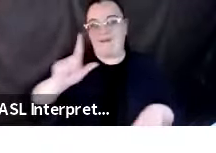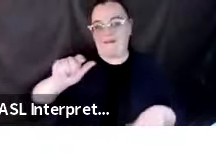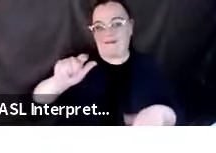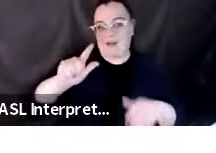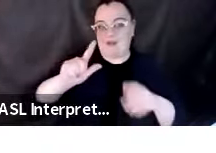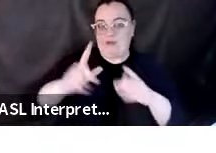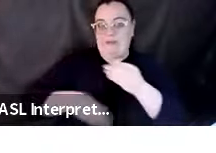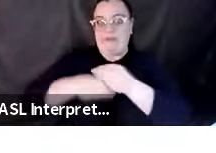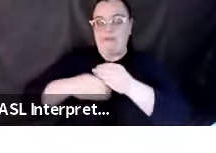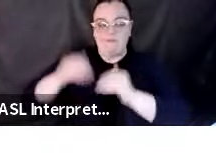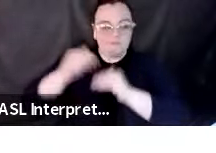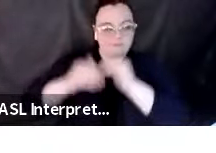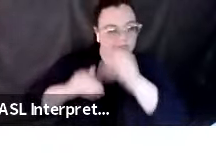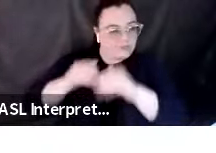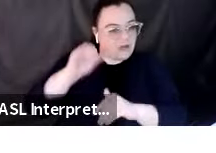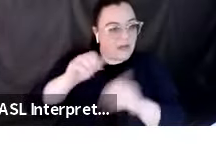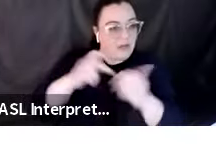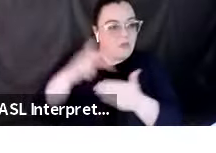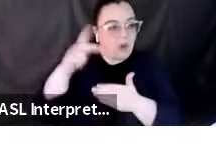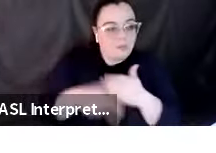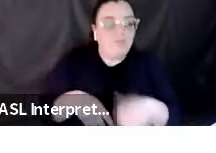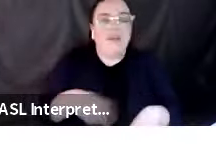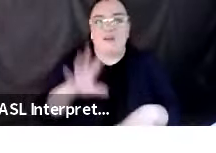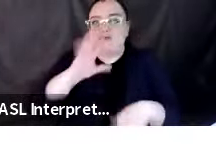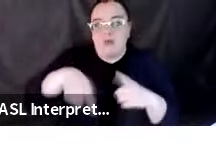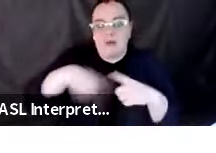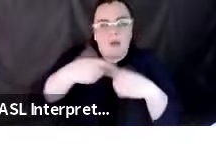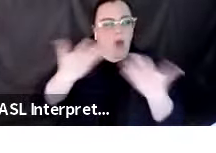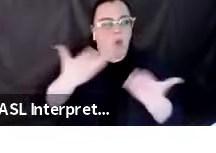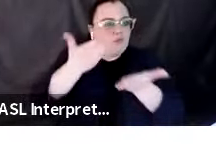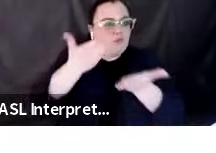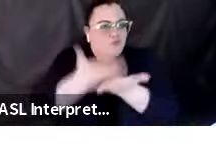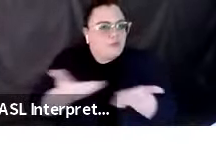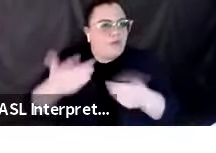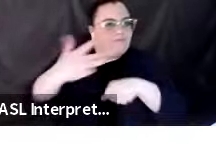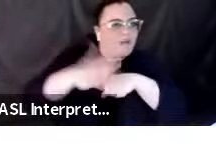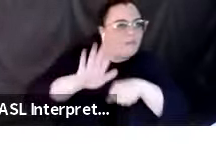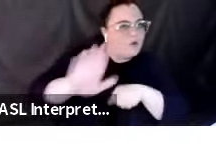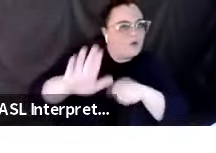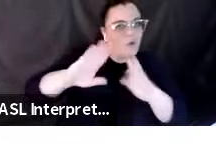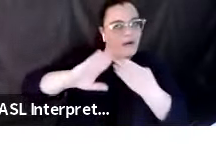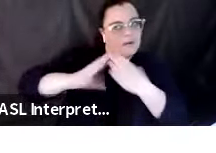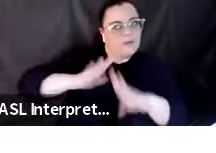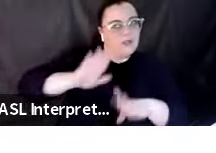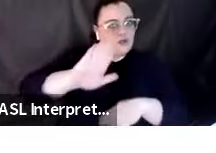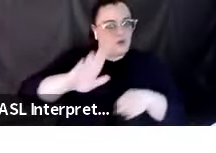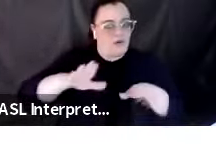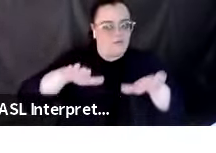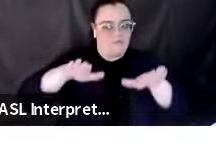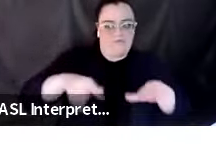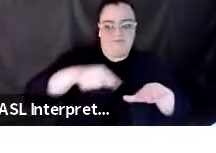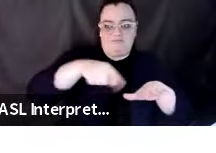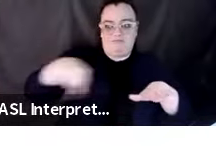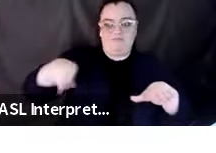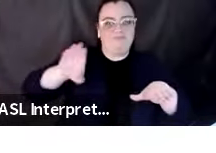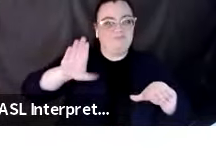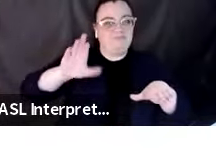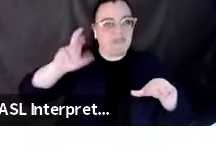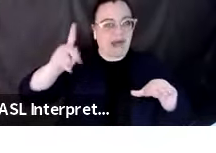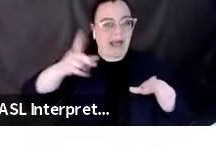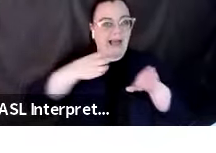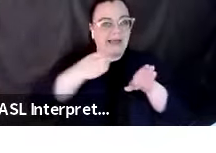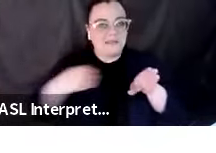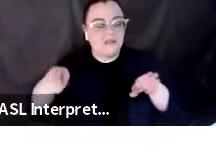program. Kind of talk about what the resources are in your community and really in your block. And also, what are the